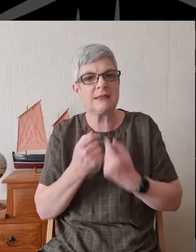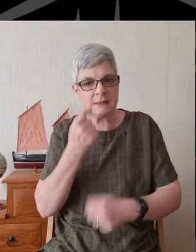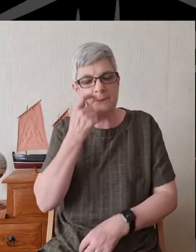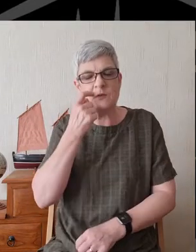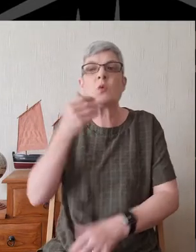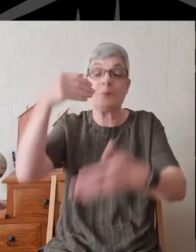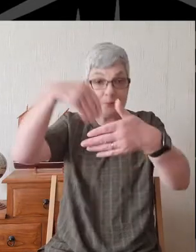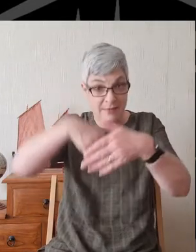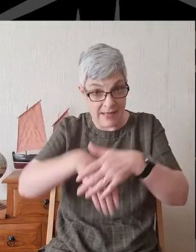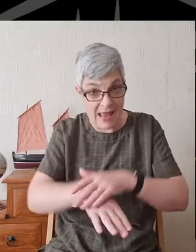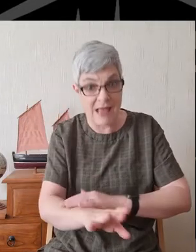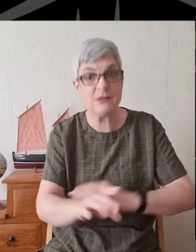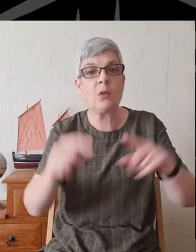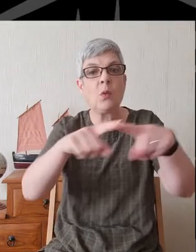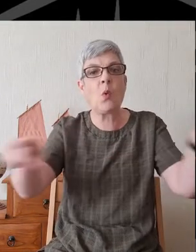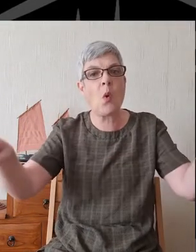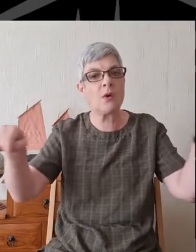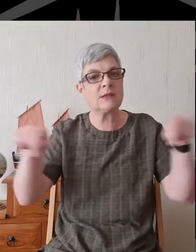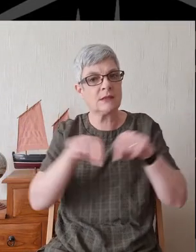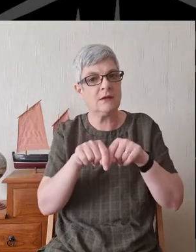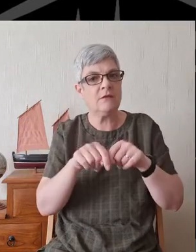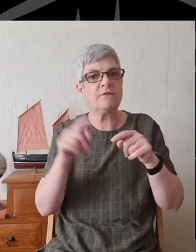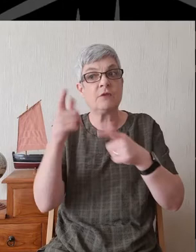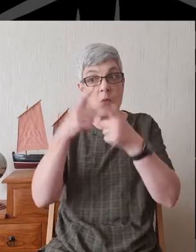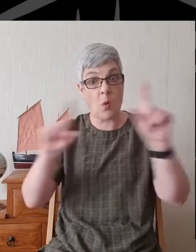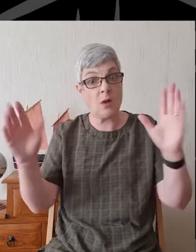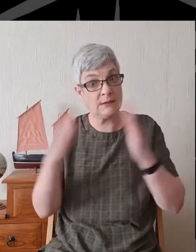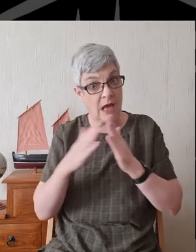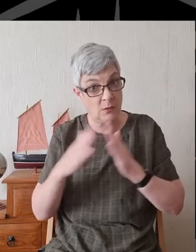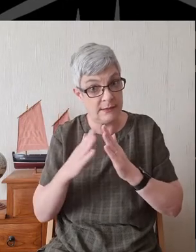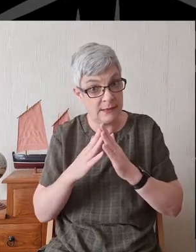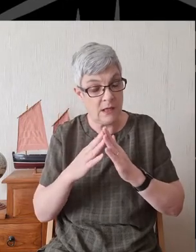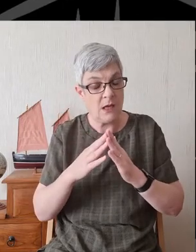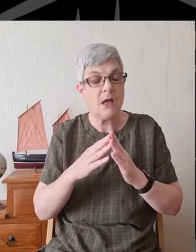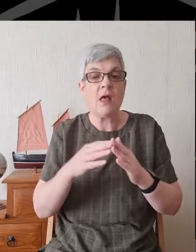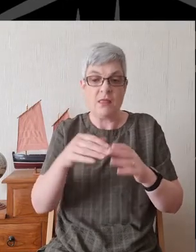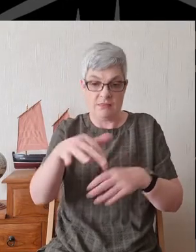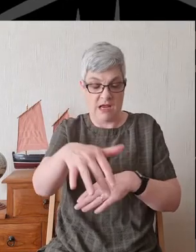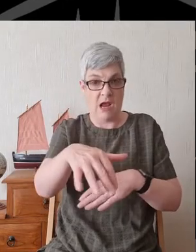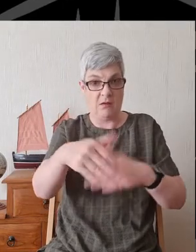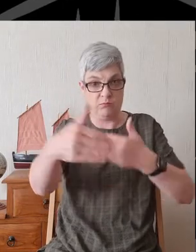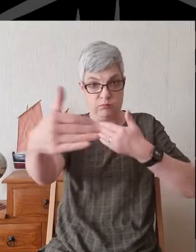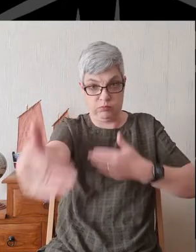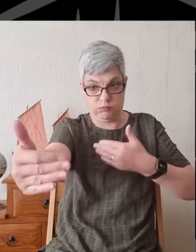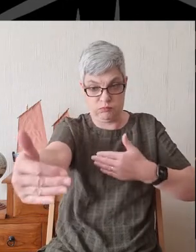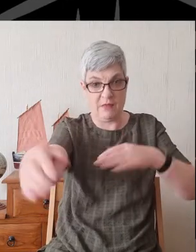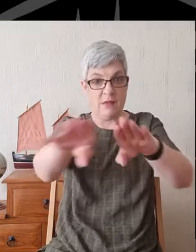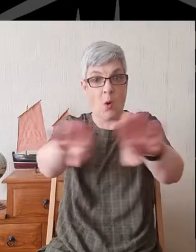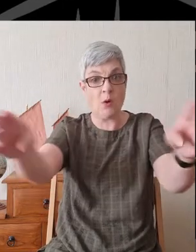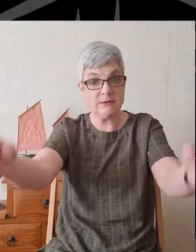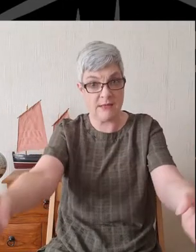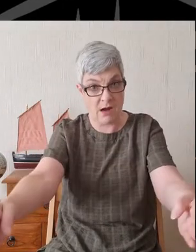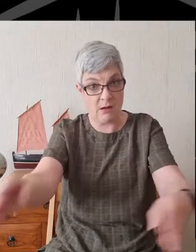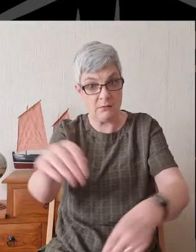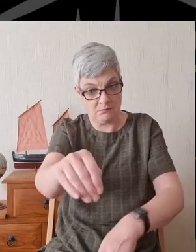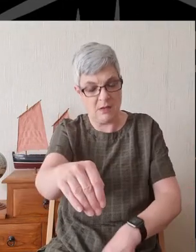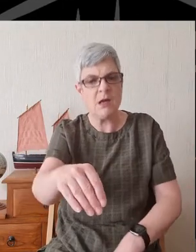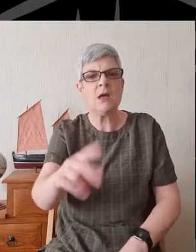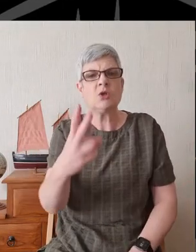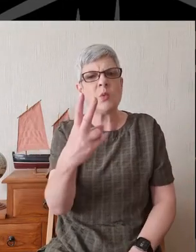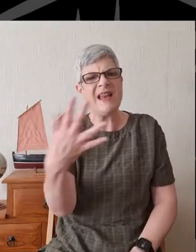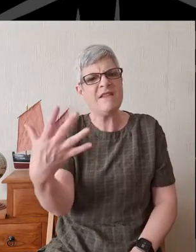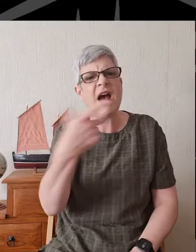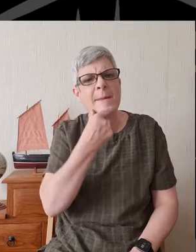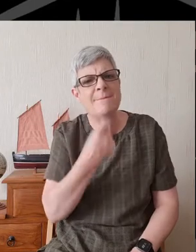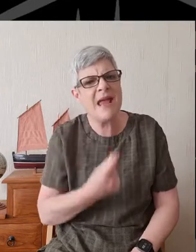inner court of the house of the Lord, and there at the entrance to the temple, between the portico and the altar, were about twenty